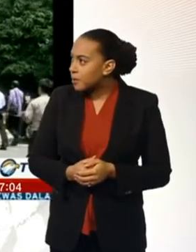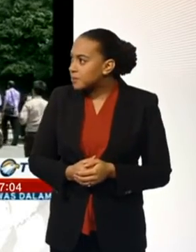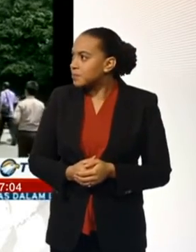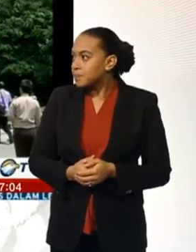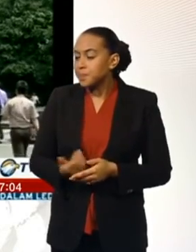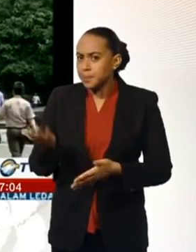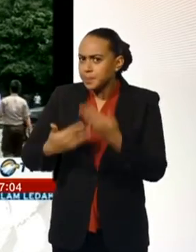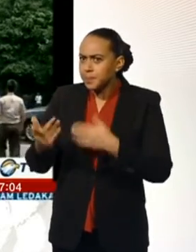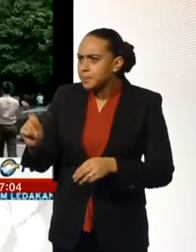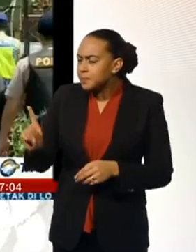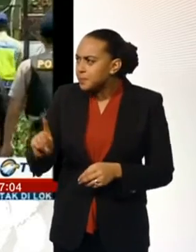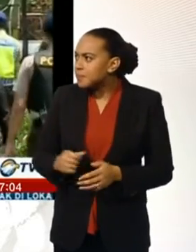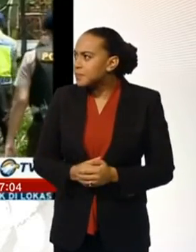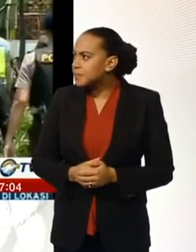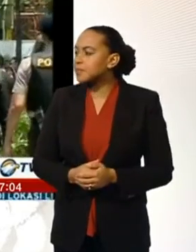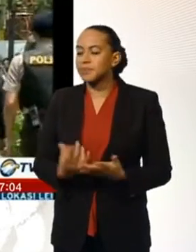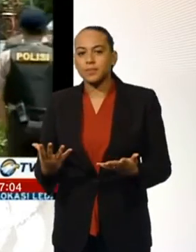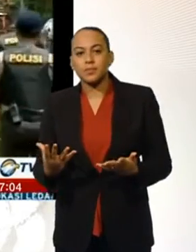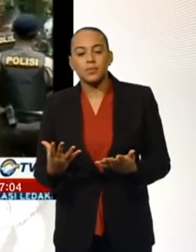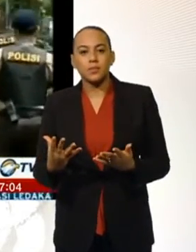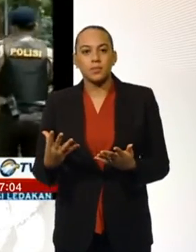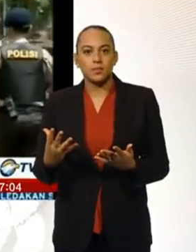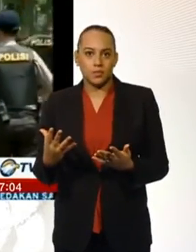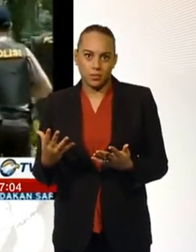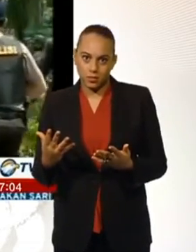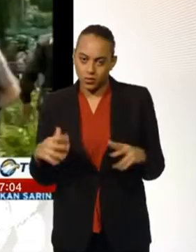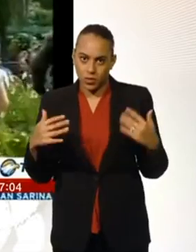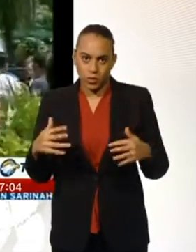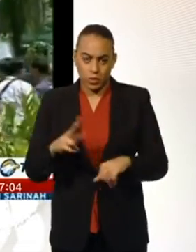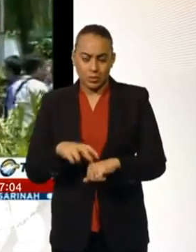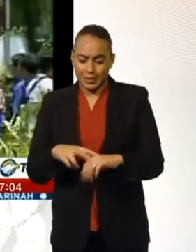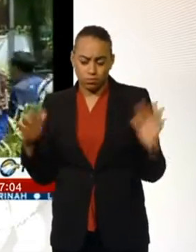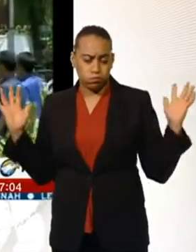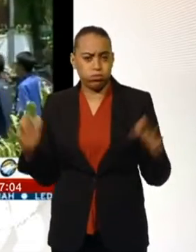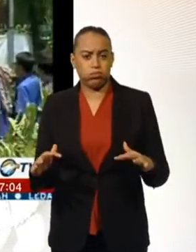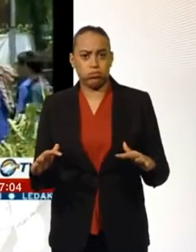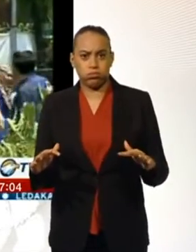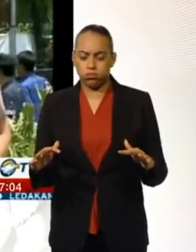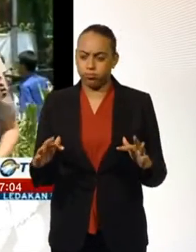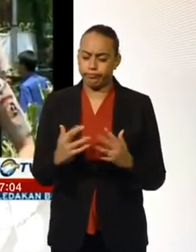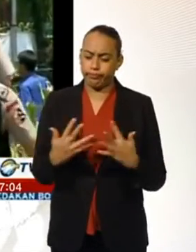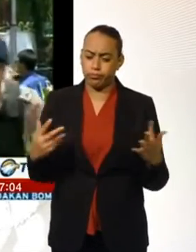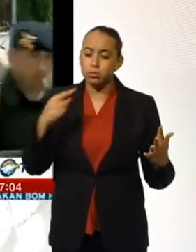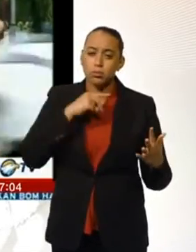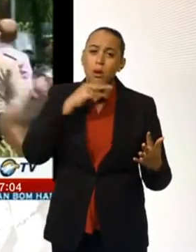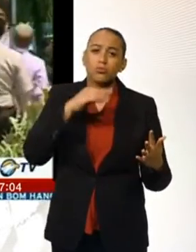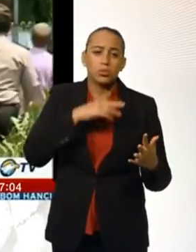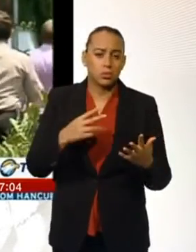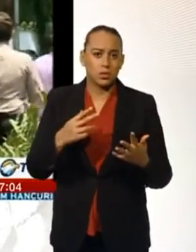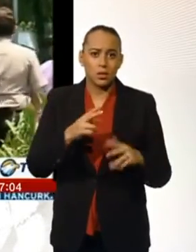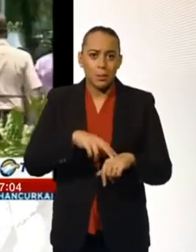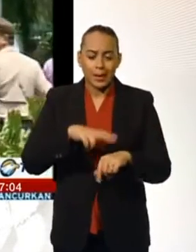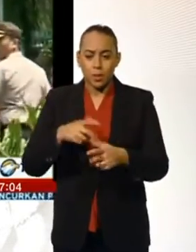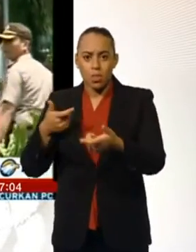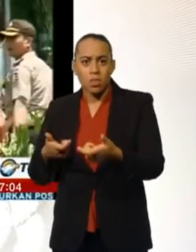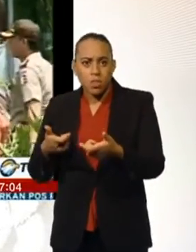Kanupriya. Yeah. Well, the security presence is, you know, there's hundreds of armed police. There's